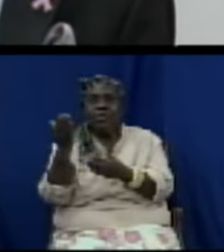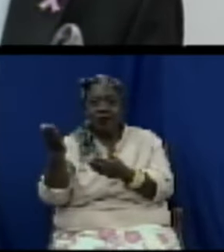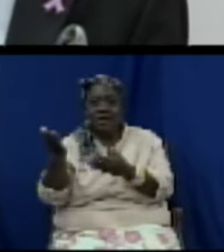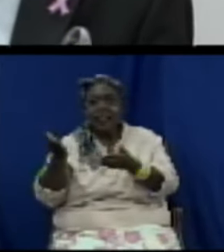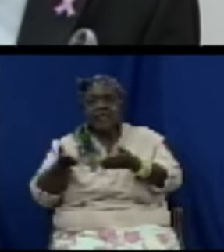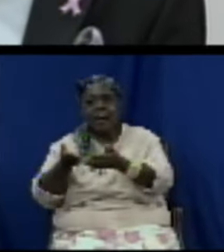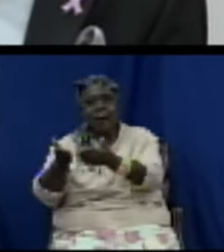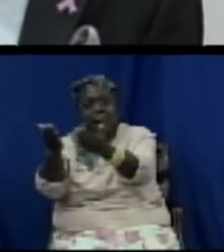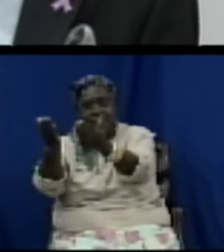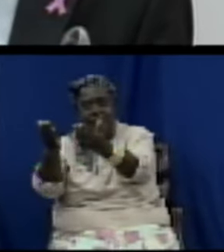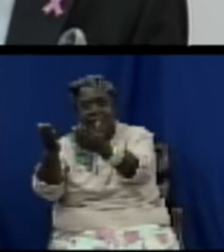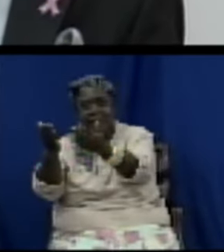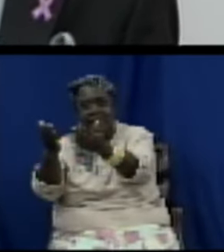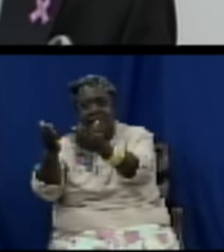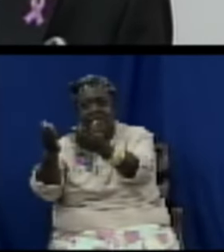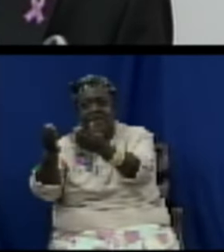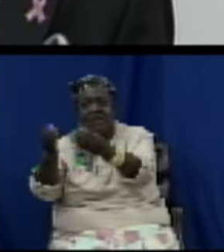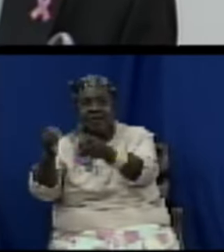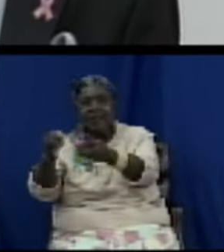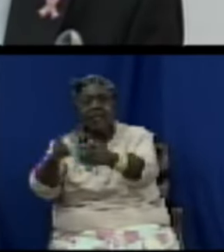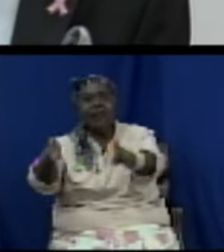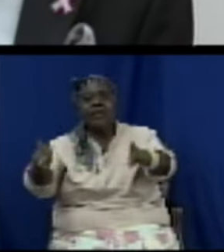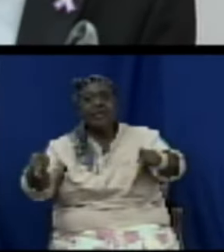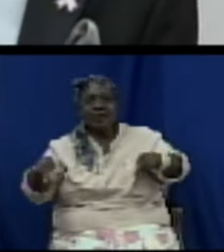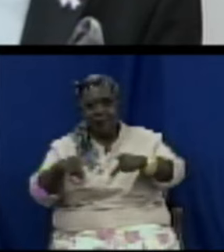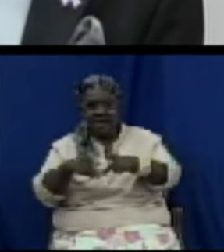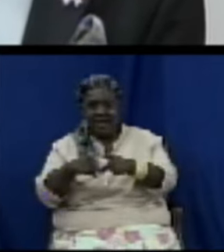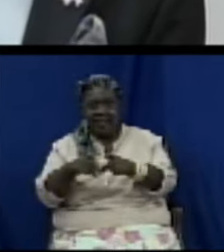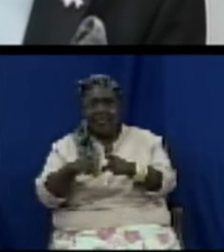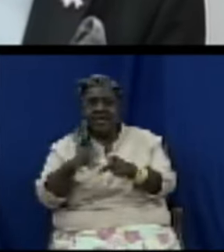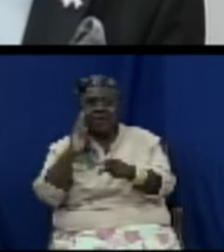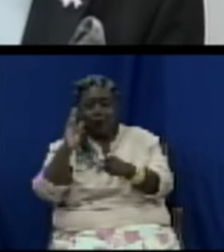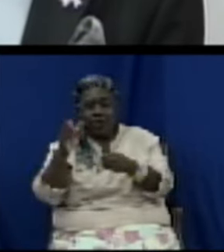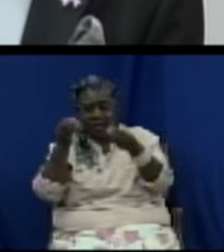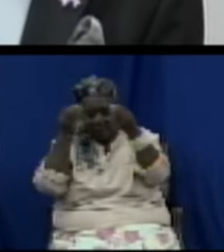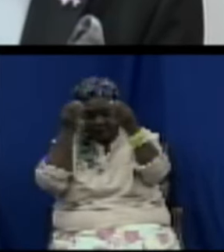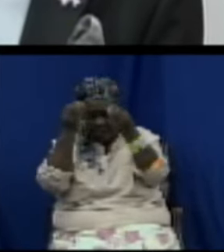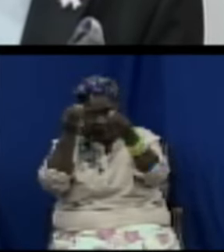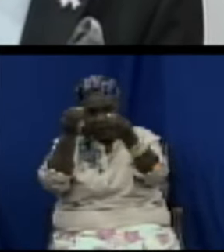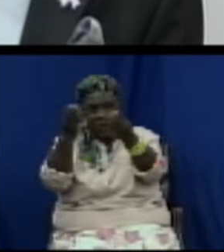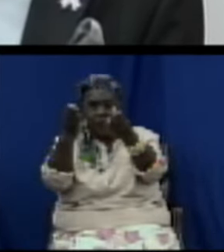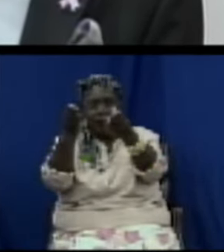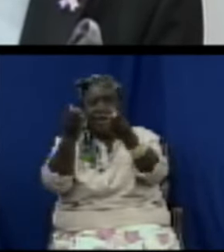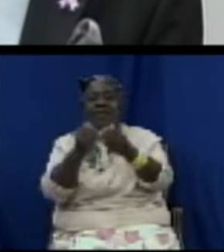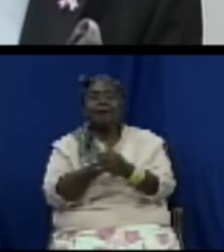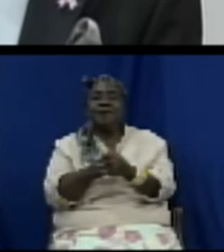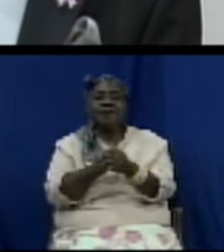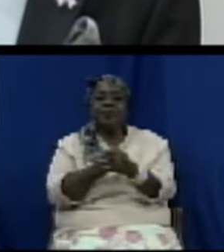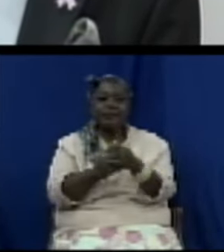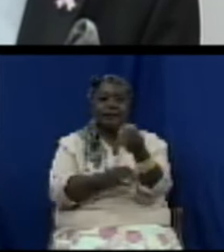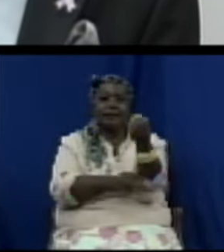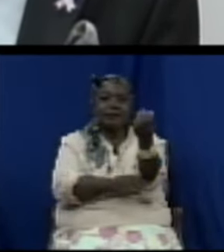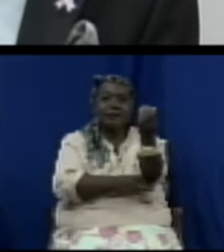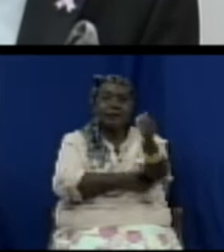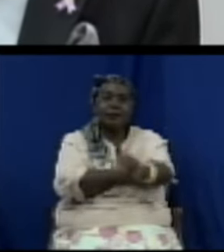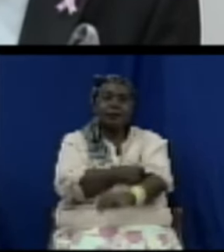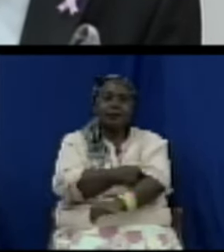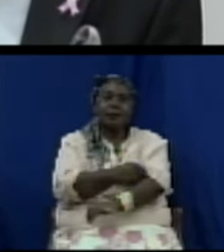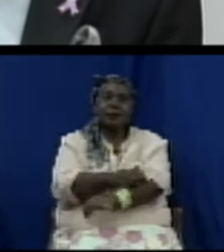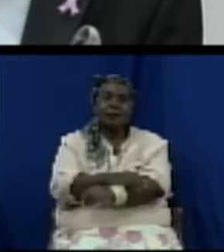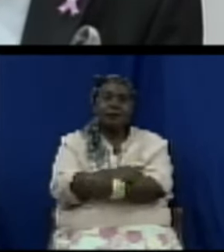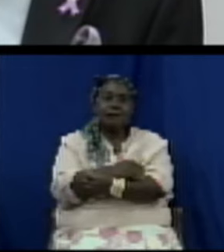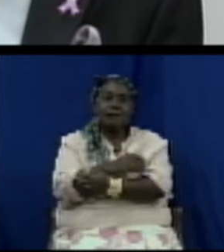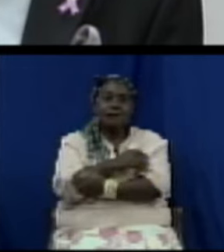asking and so the passage of this bill would really better empower the consumer